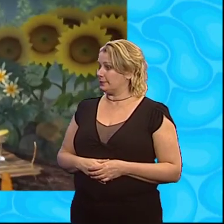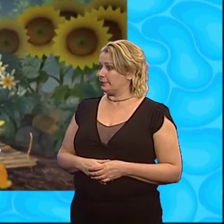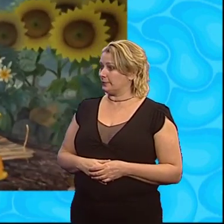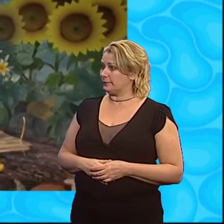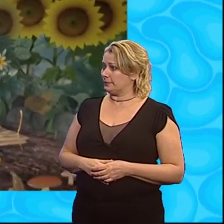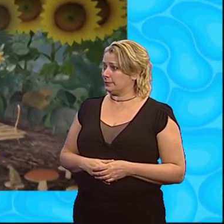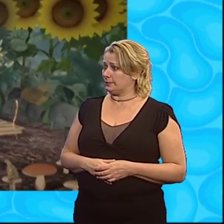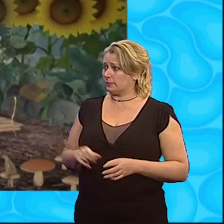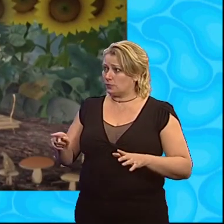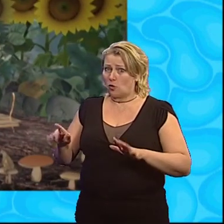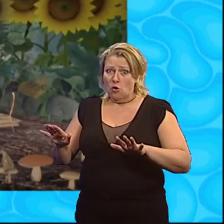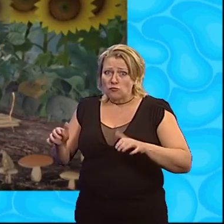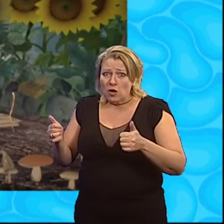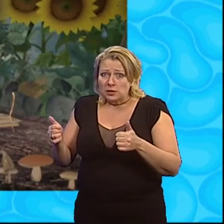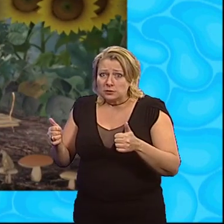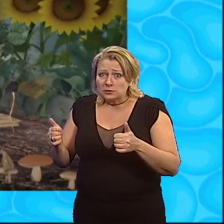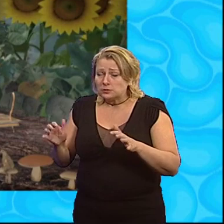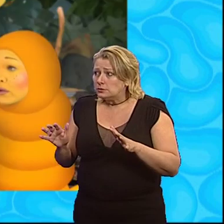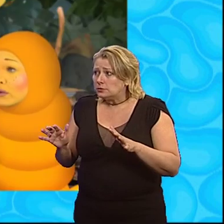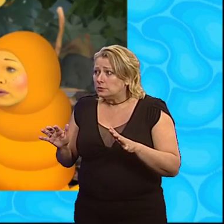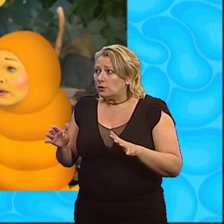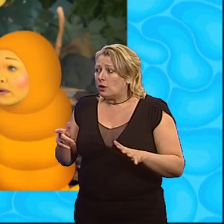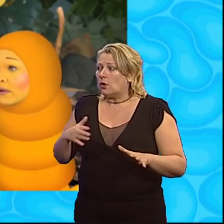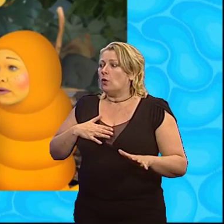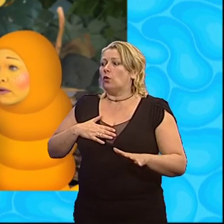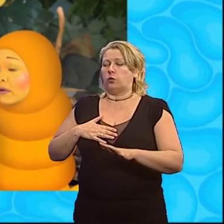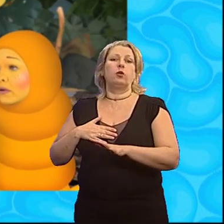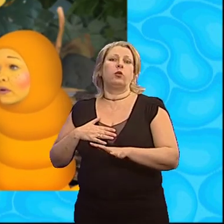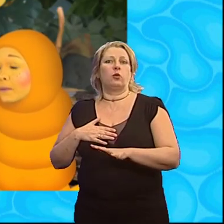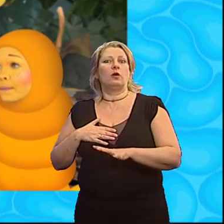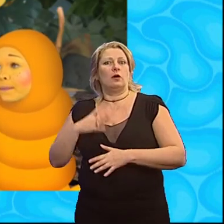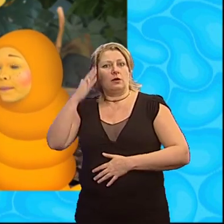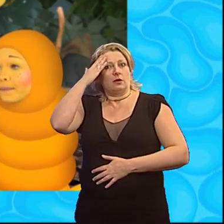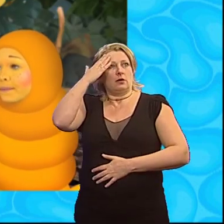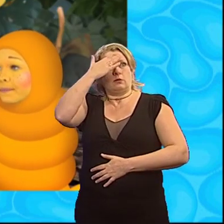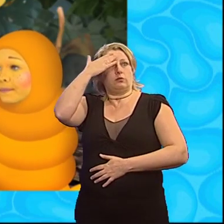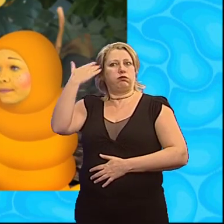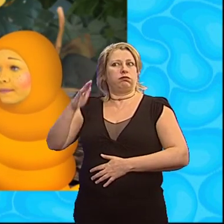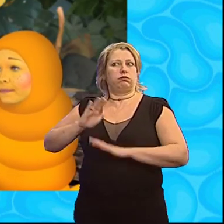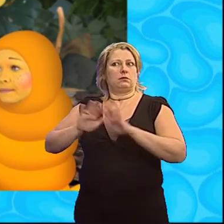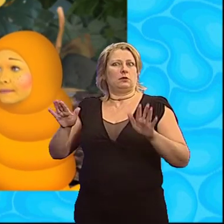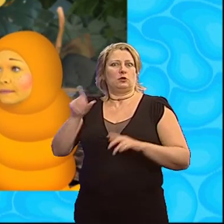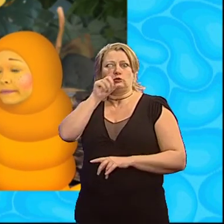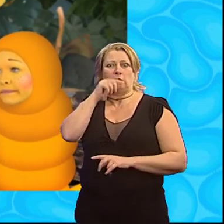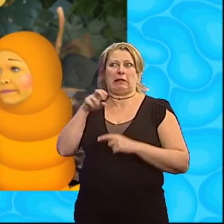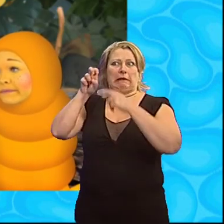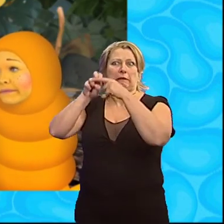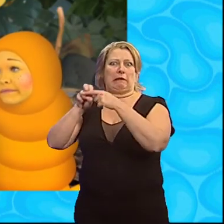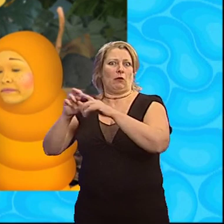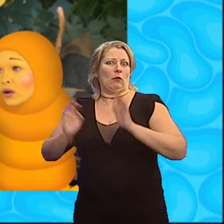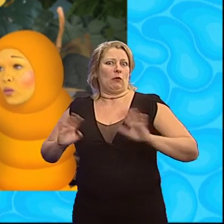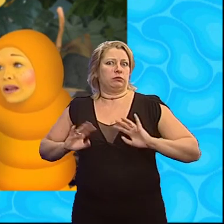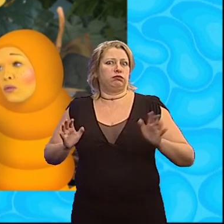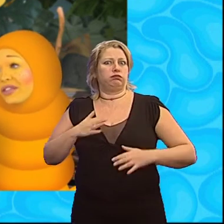Are you sure you're okay, Ken? Yes, thank you. I hope it's my last chicken ride for a while though.